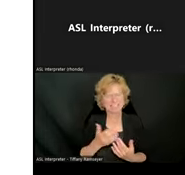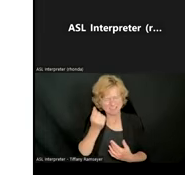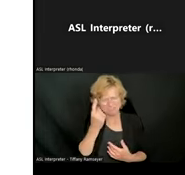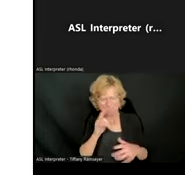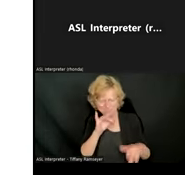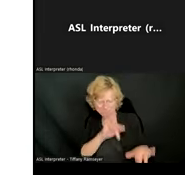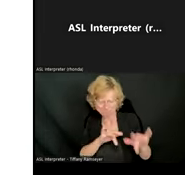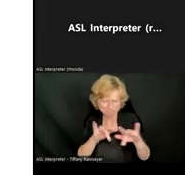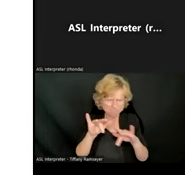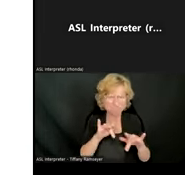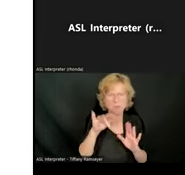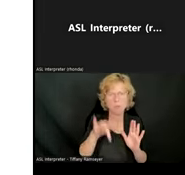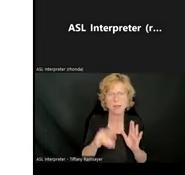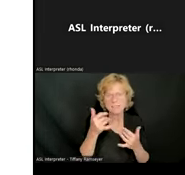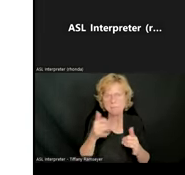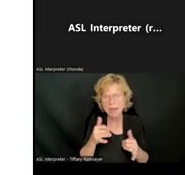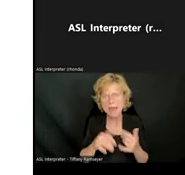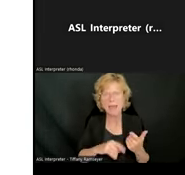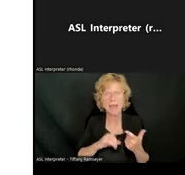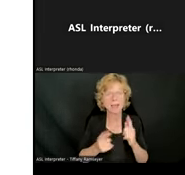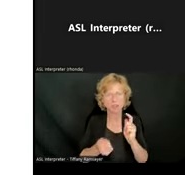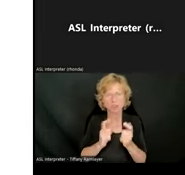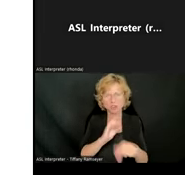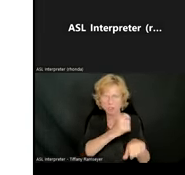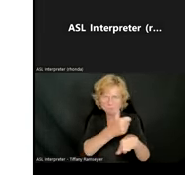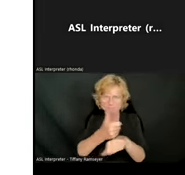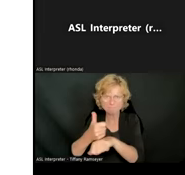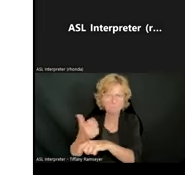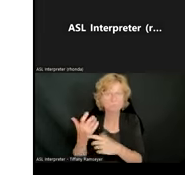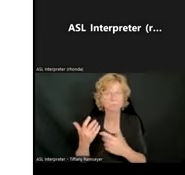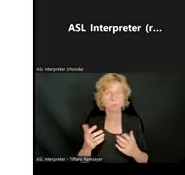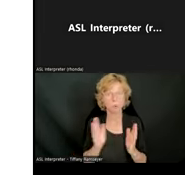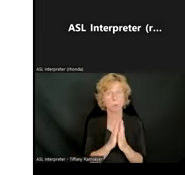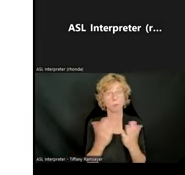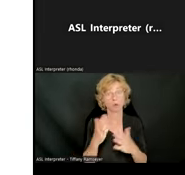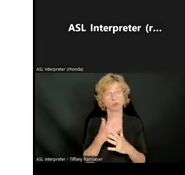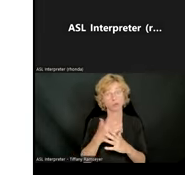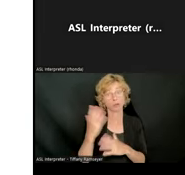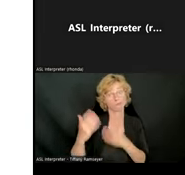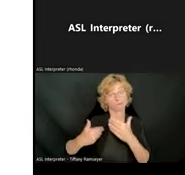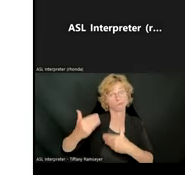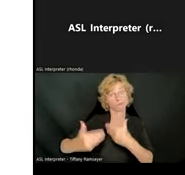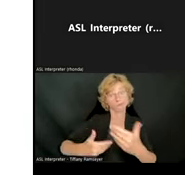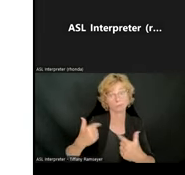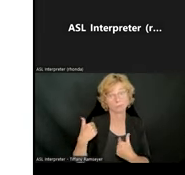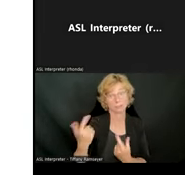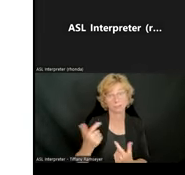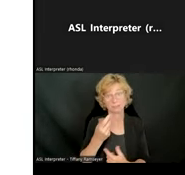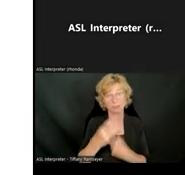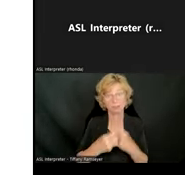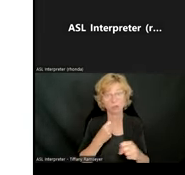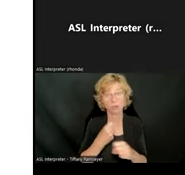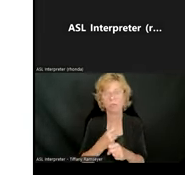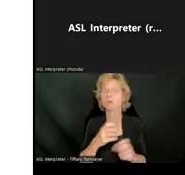the settings. And so it's, as Bookshare has progressed through the years, it's become a lot easier to